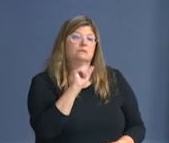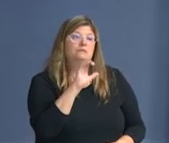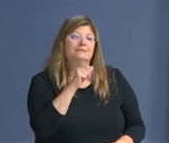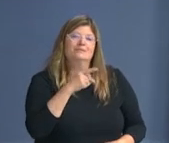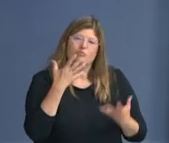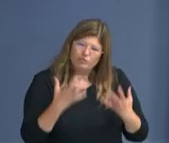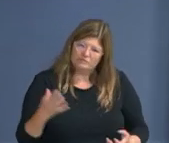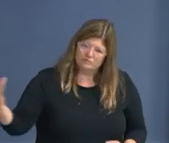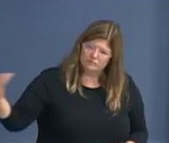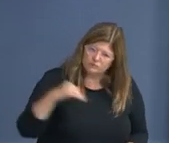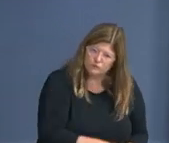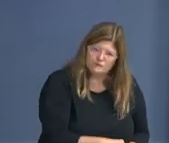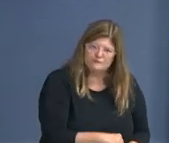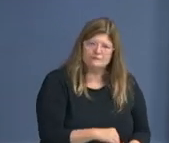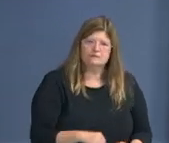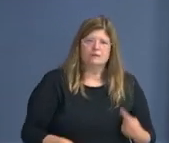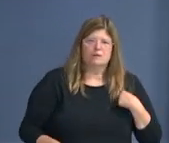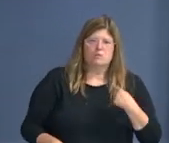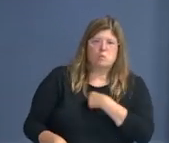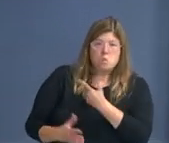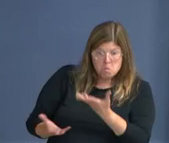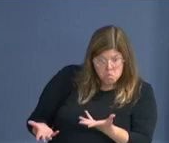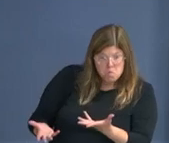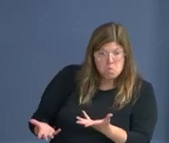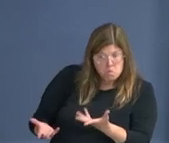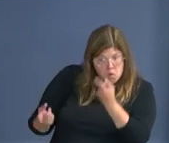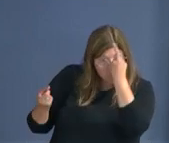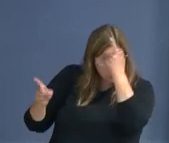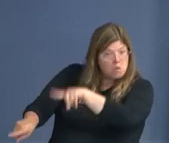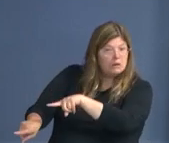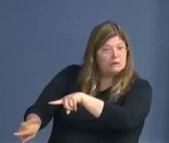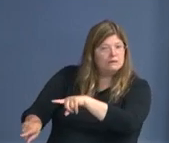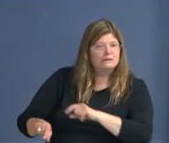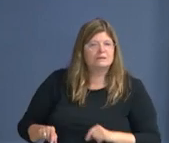wanted to know, you know, did they want to leave Baltimore? mean,